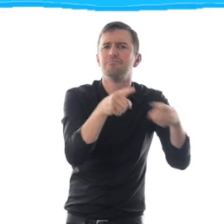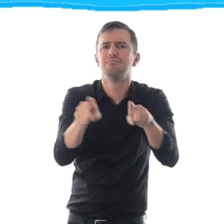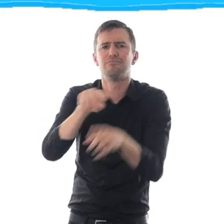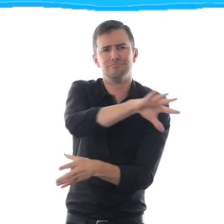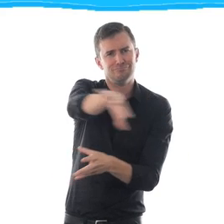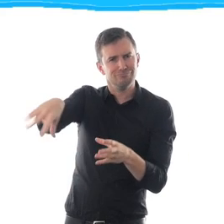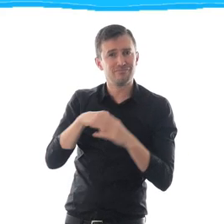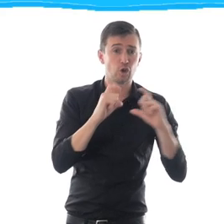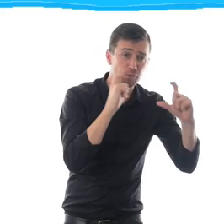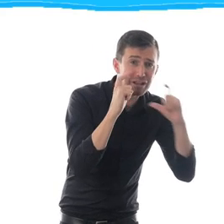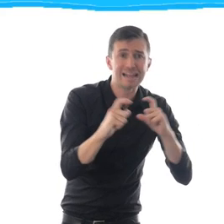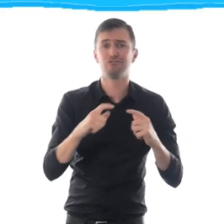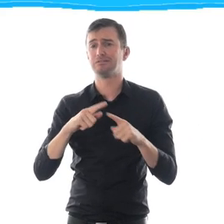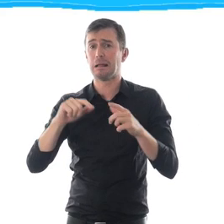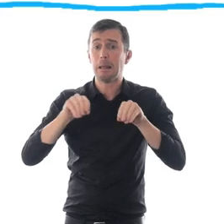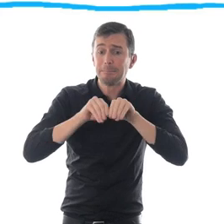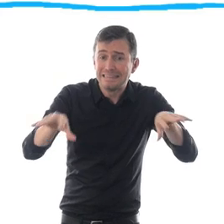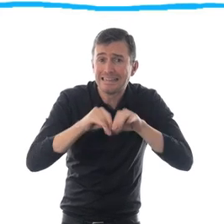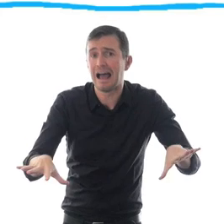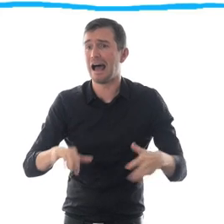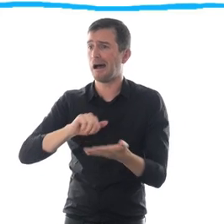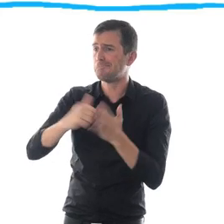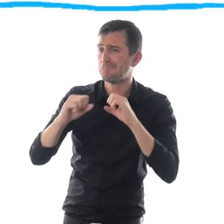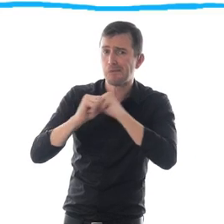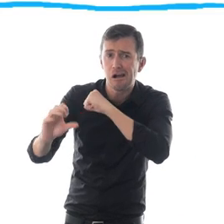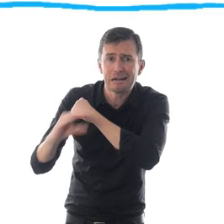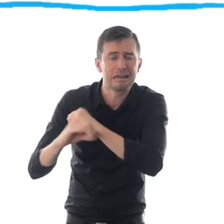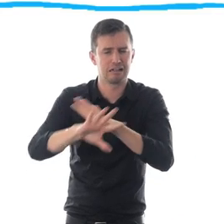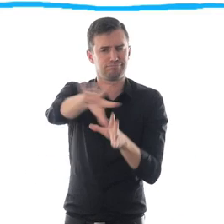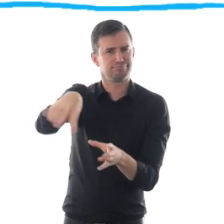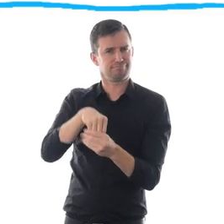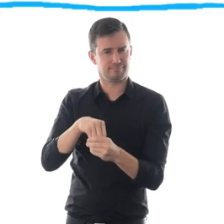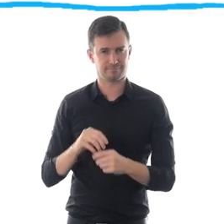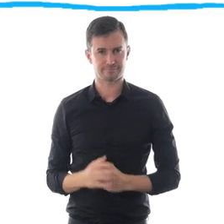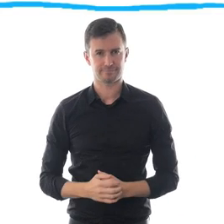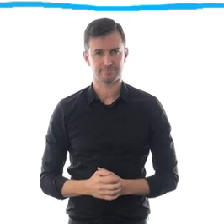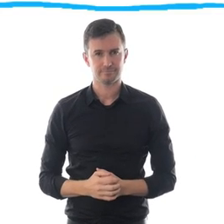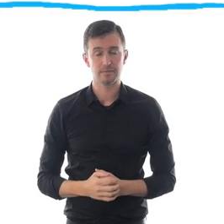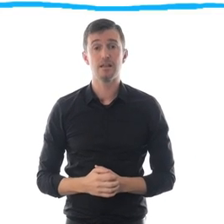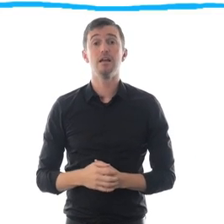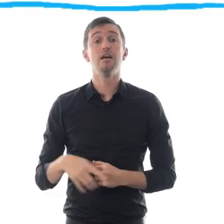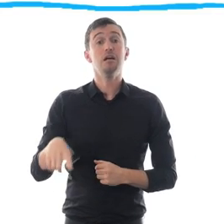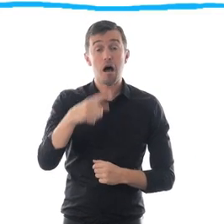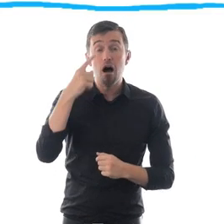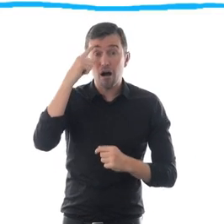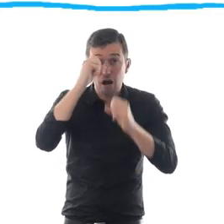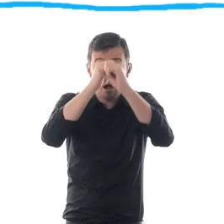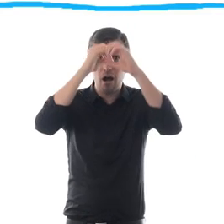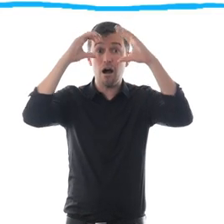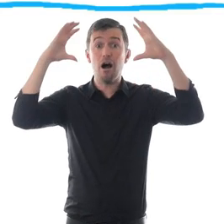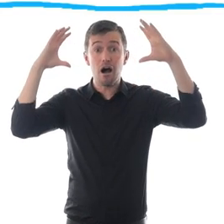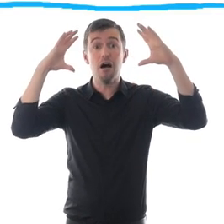marketing, and media. When you understand and promote inclusion, you see diversity as an opportunity to make